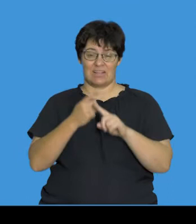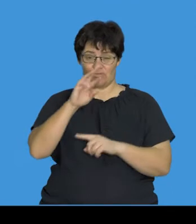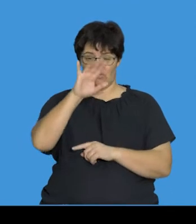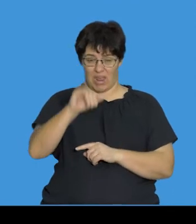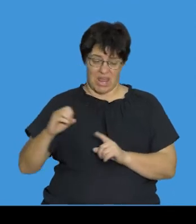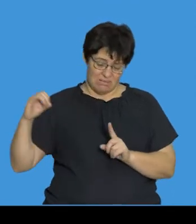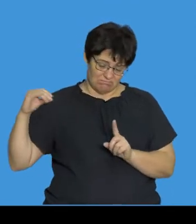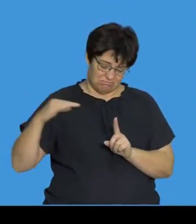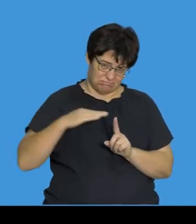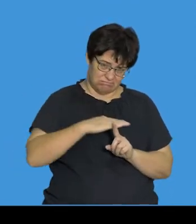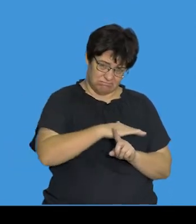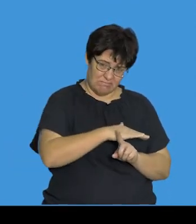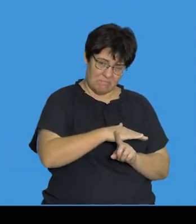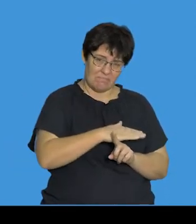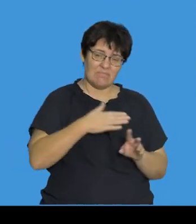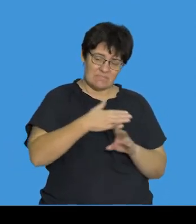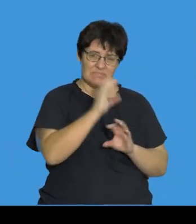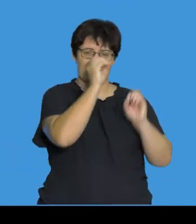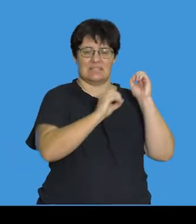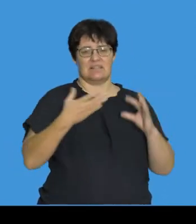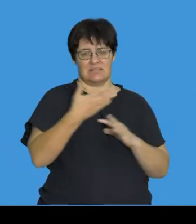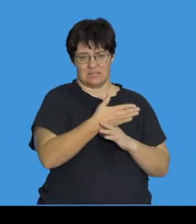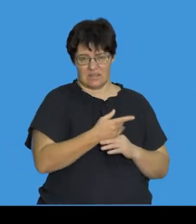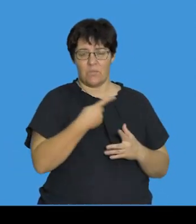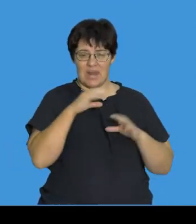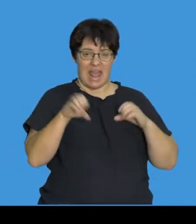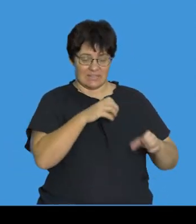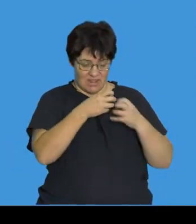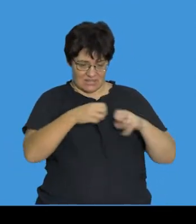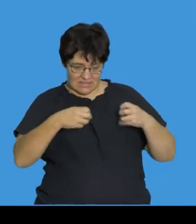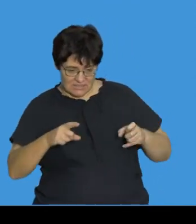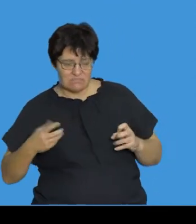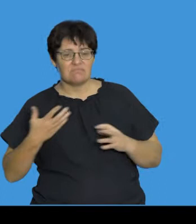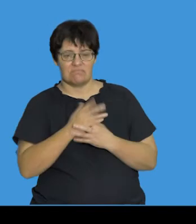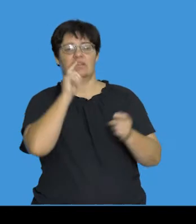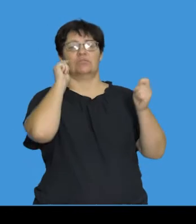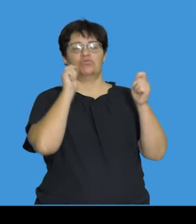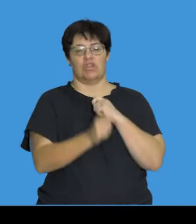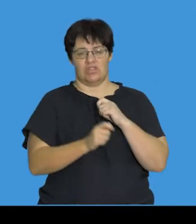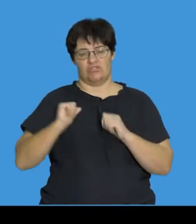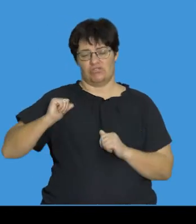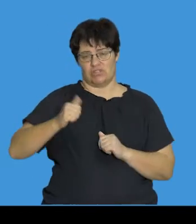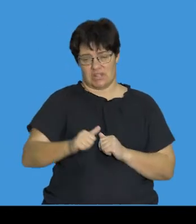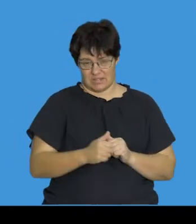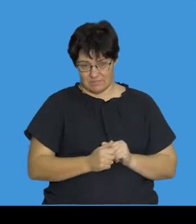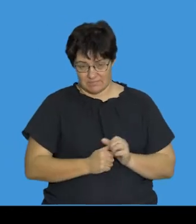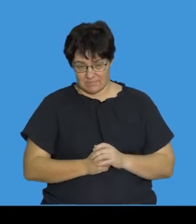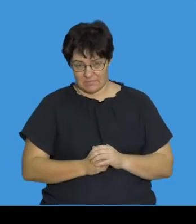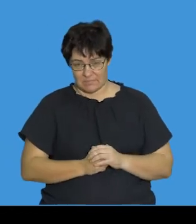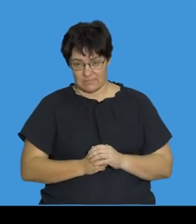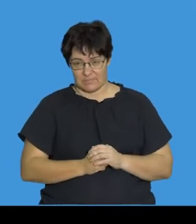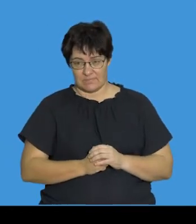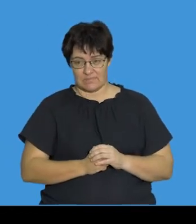can obviously penetrate deep into our cells, especially our cells that are actively dividing and alter the genetic sequence of